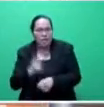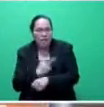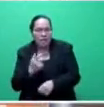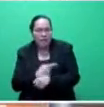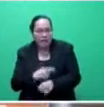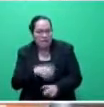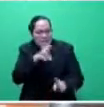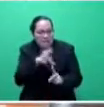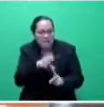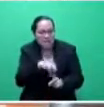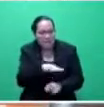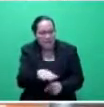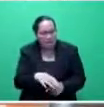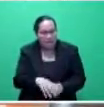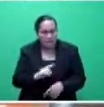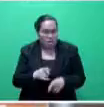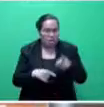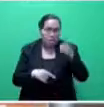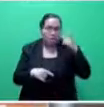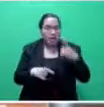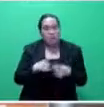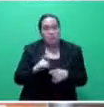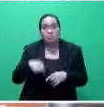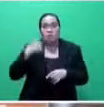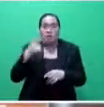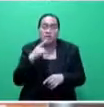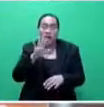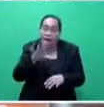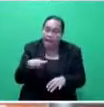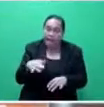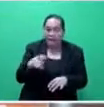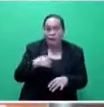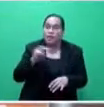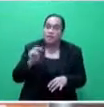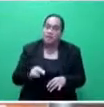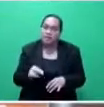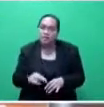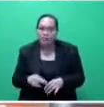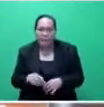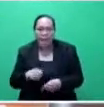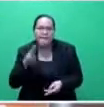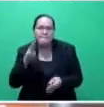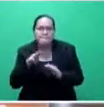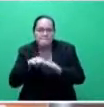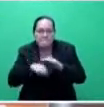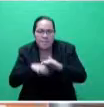the other hand, he is going to bring a motion tomorrow to say we should have a, you know, higher, what? Minimum wage.